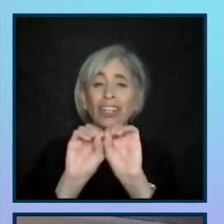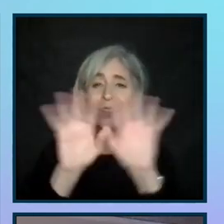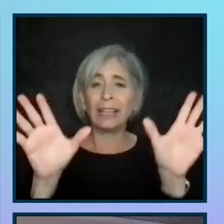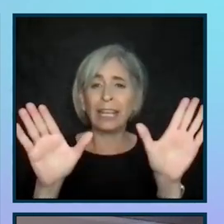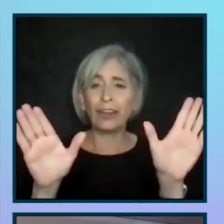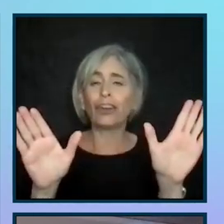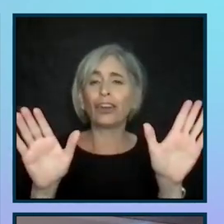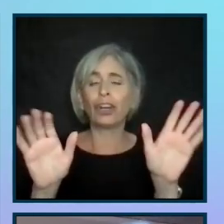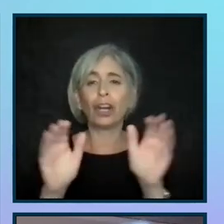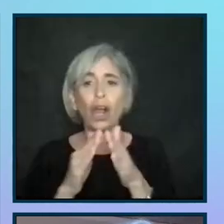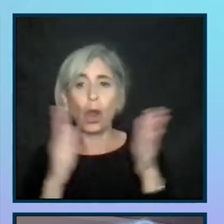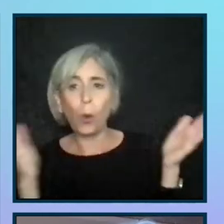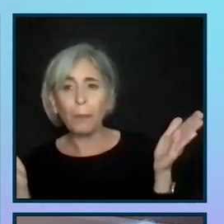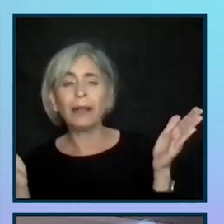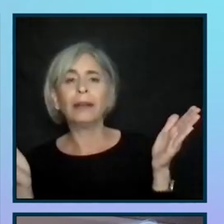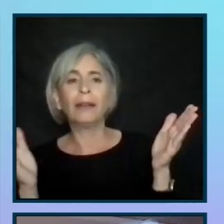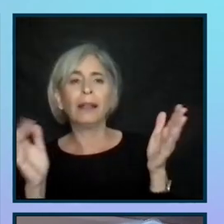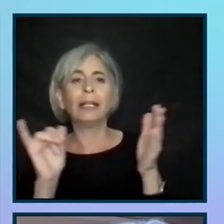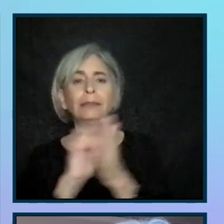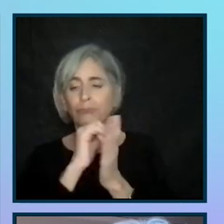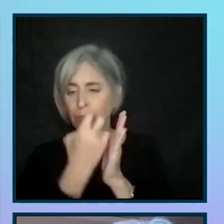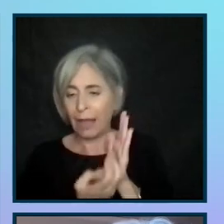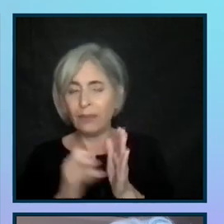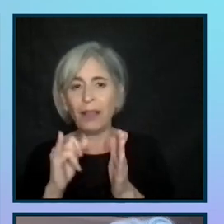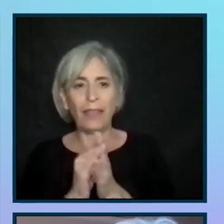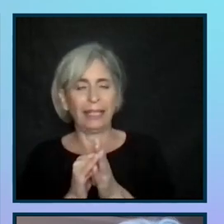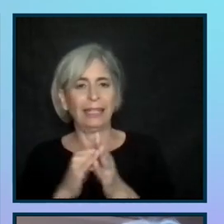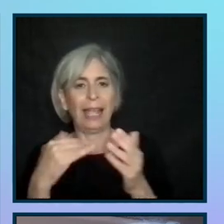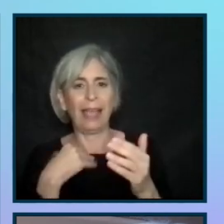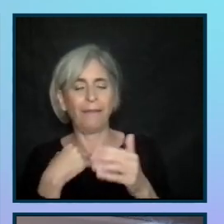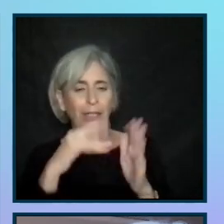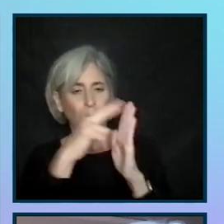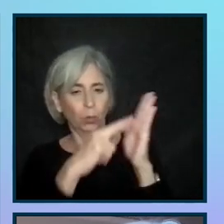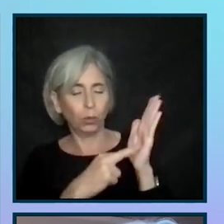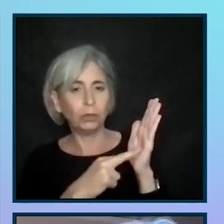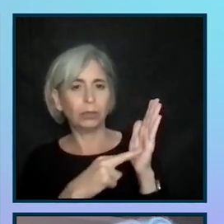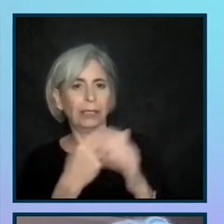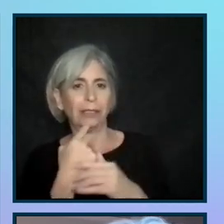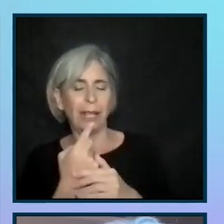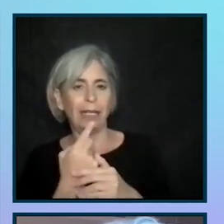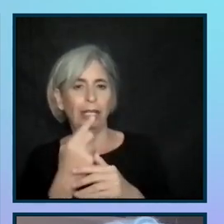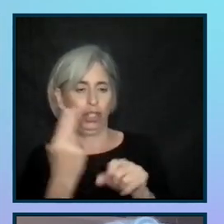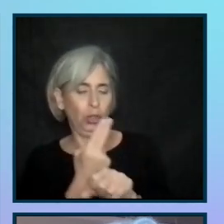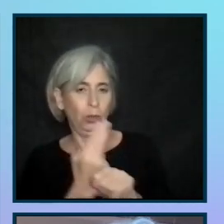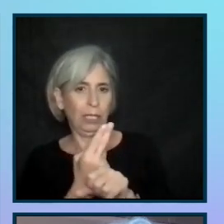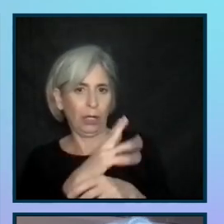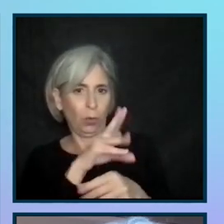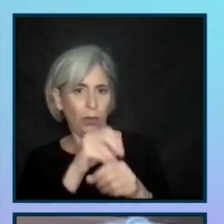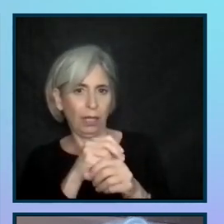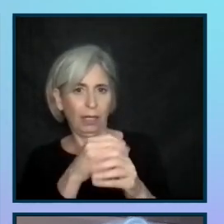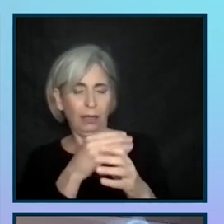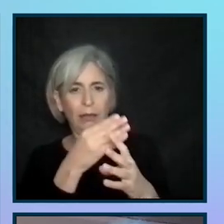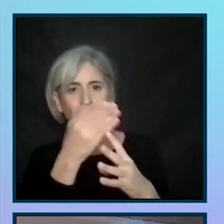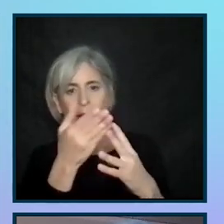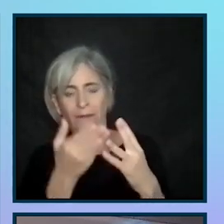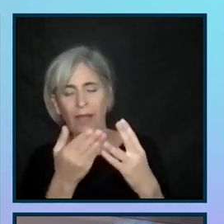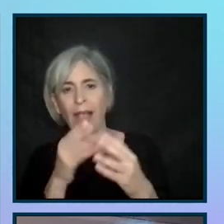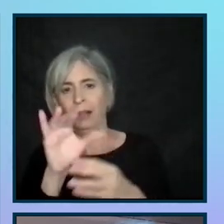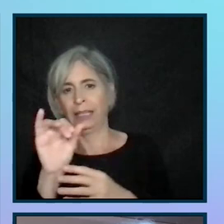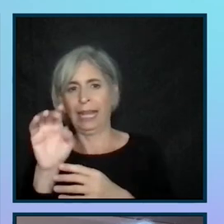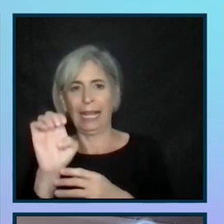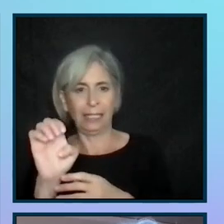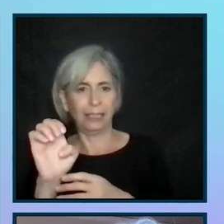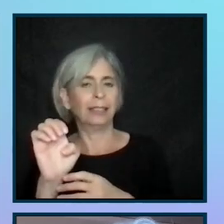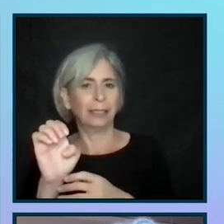asterisk here because we're going to dive into that. Having ground rules, like I said, that they're using within the filed case that we use in all our